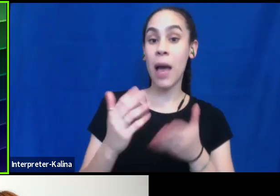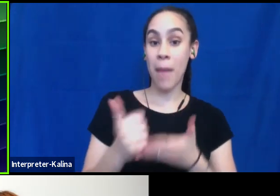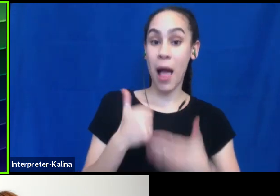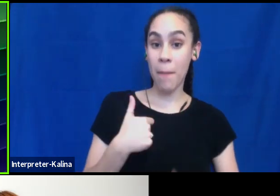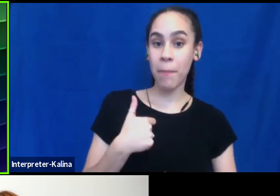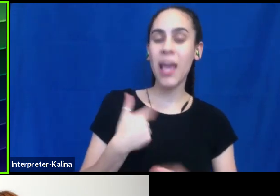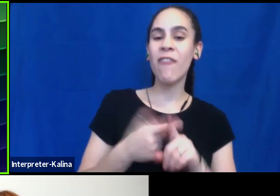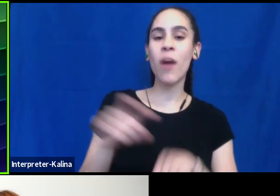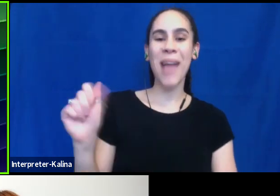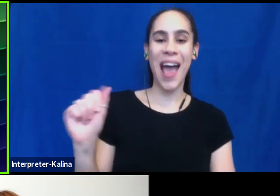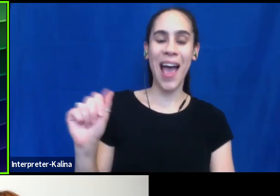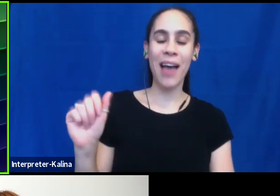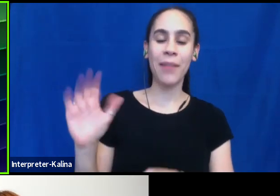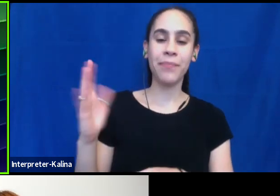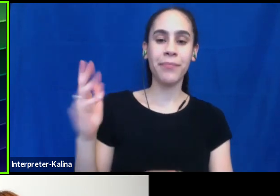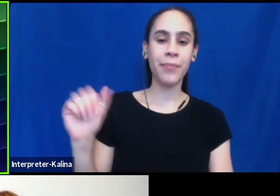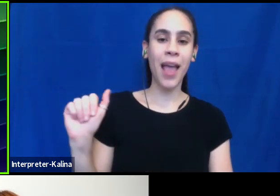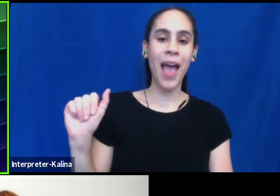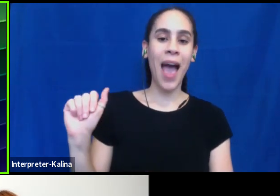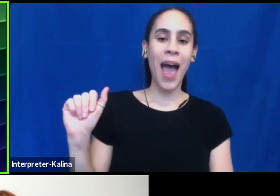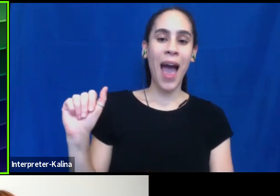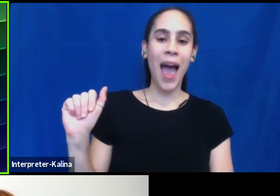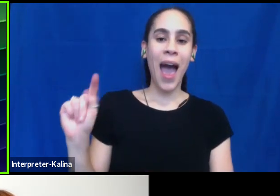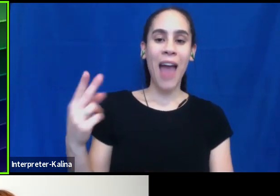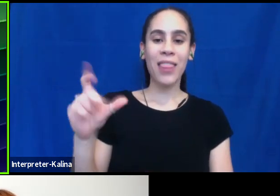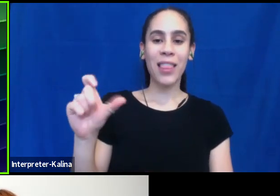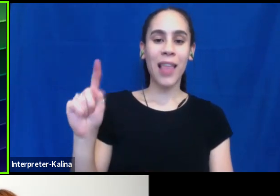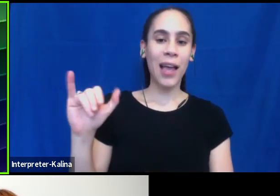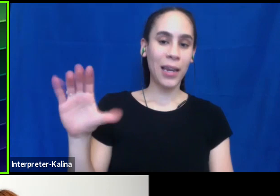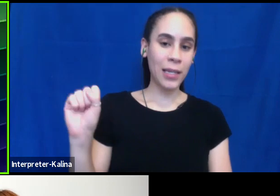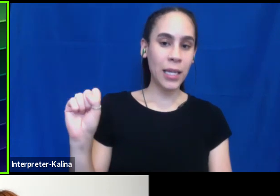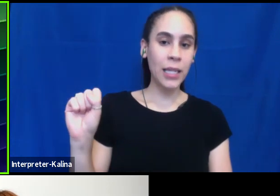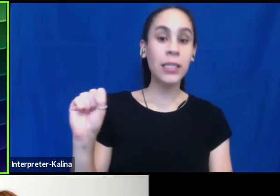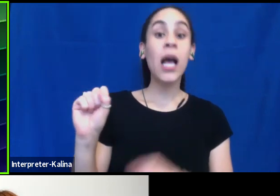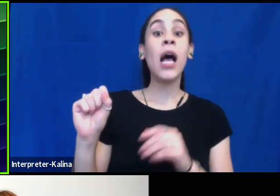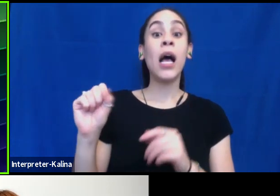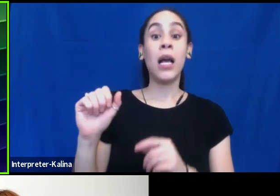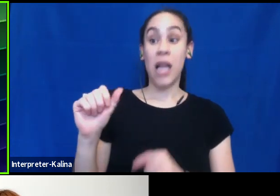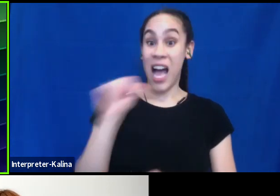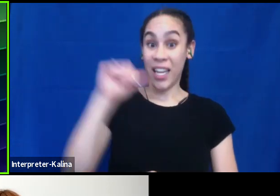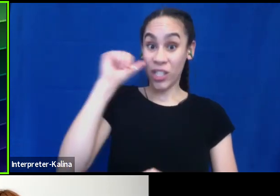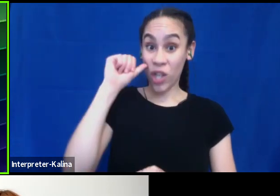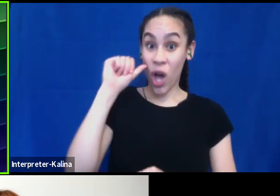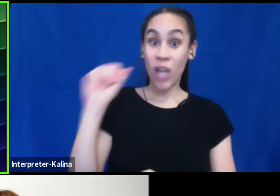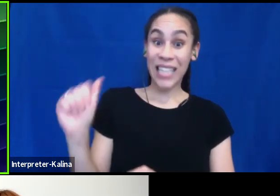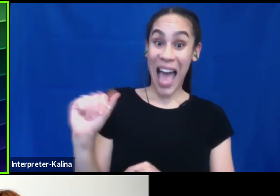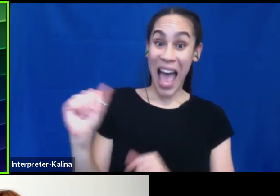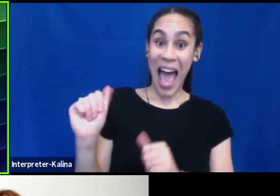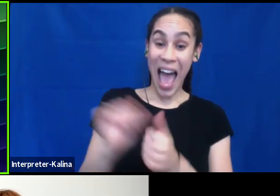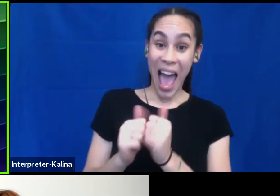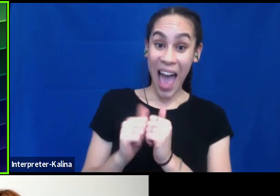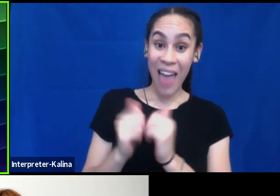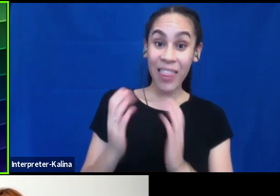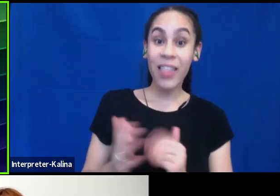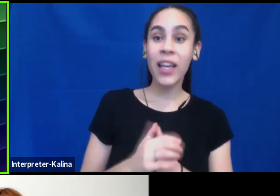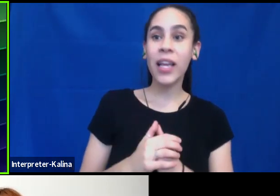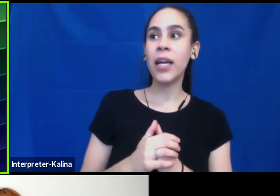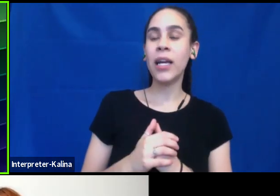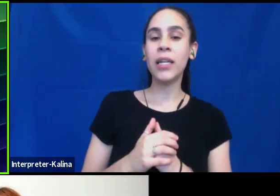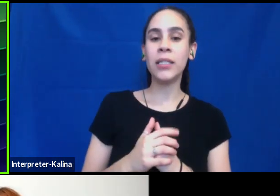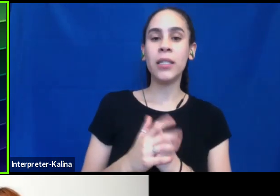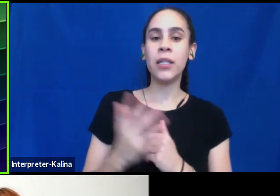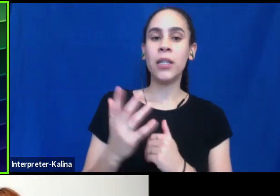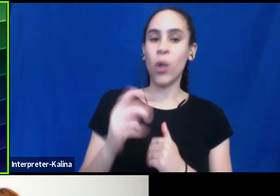athletics, but, um, especially as adult athletes, we don't often get coached anymore. And so I will find myself when I'm playing